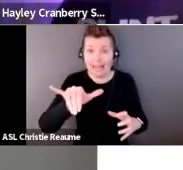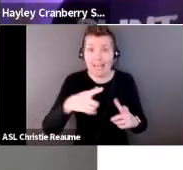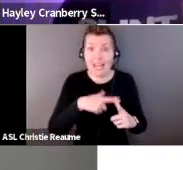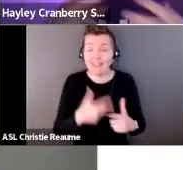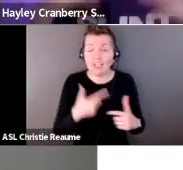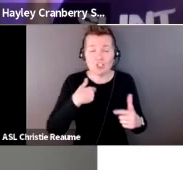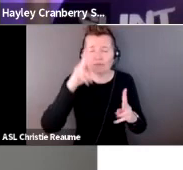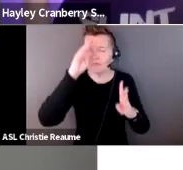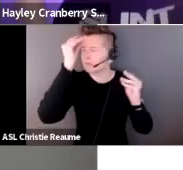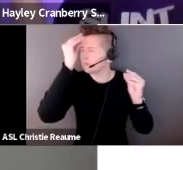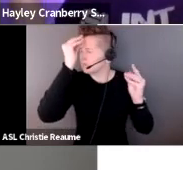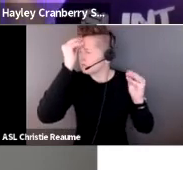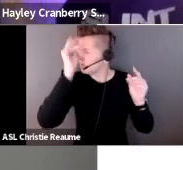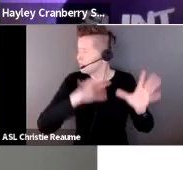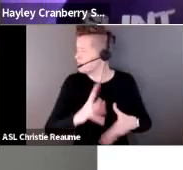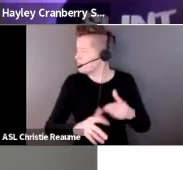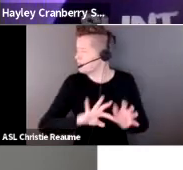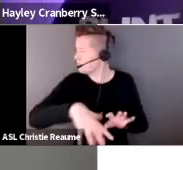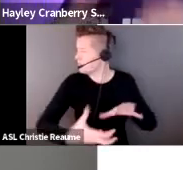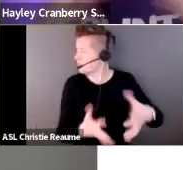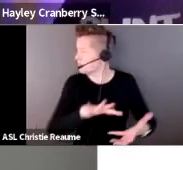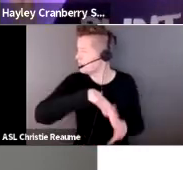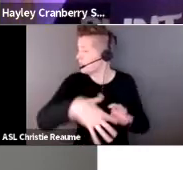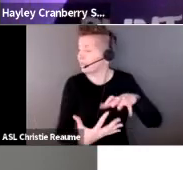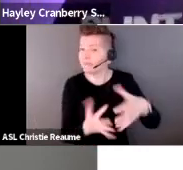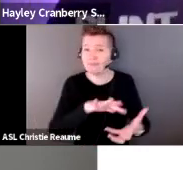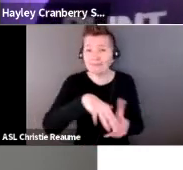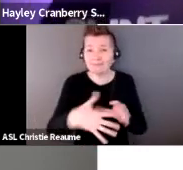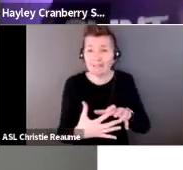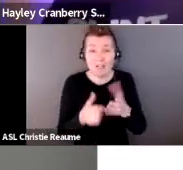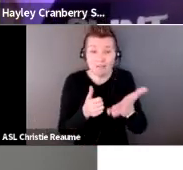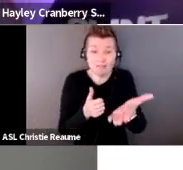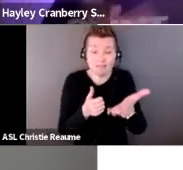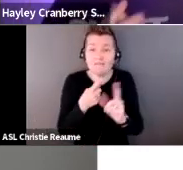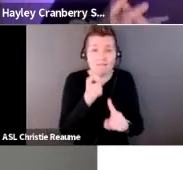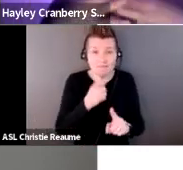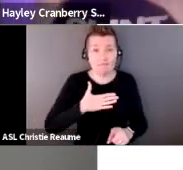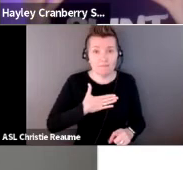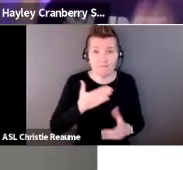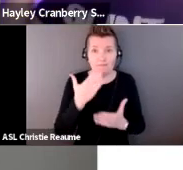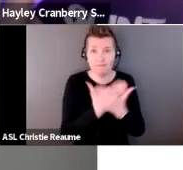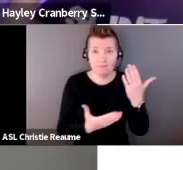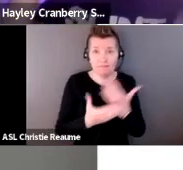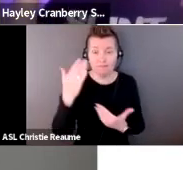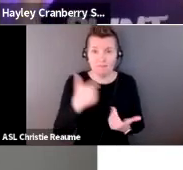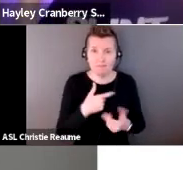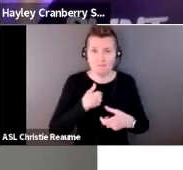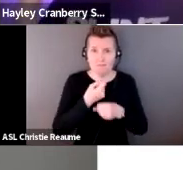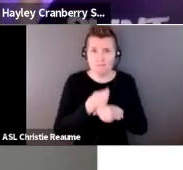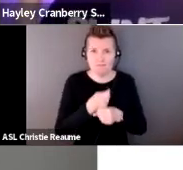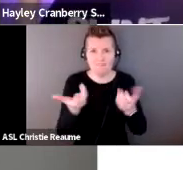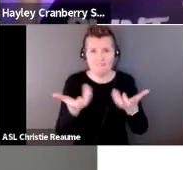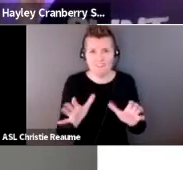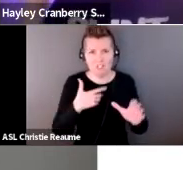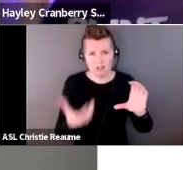So this piece became from my hands. And after I made it, I was like, you turn this upside down. It kind of